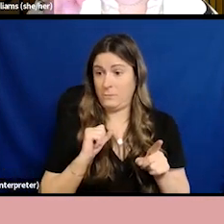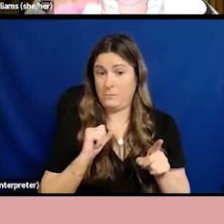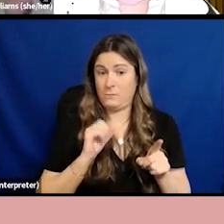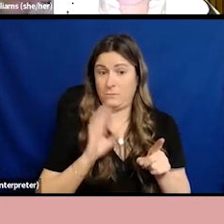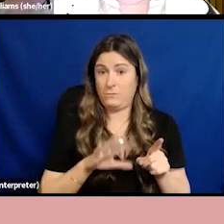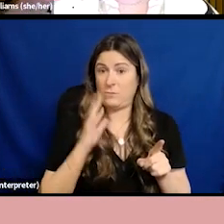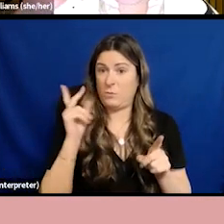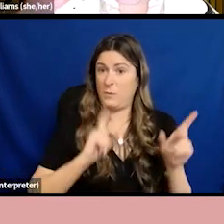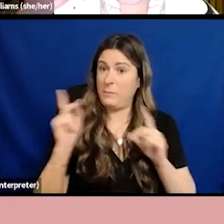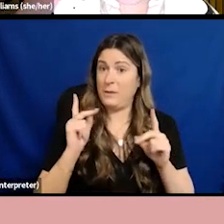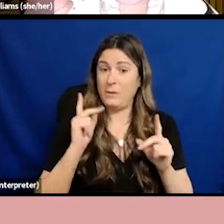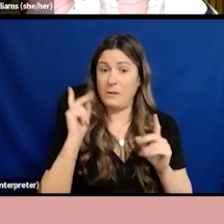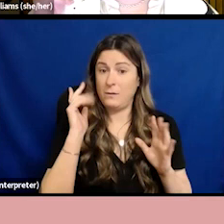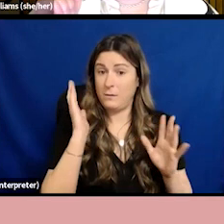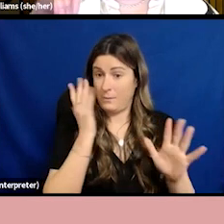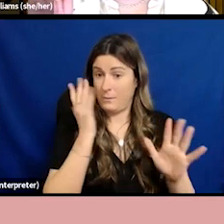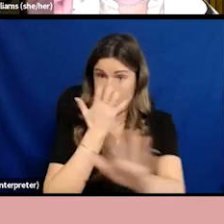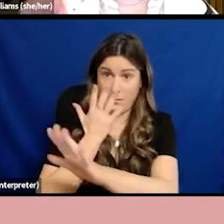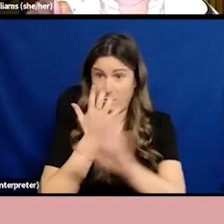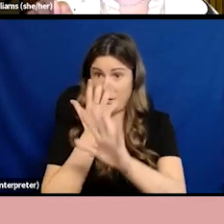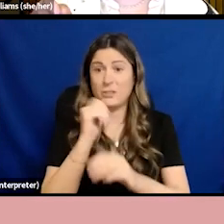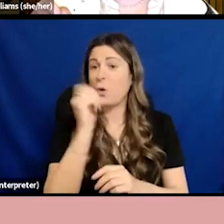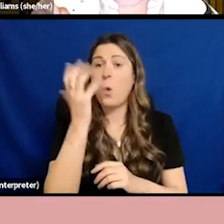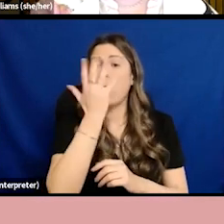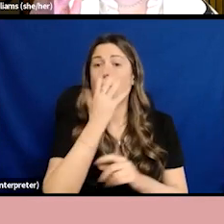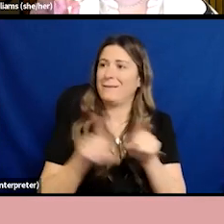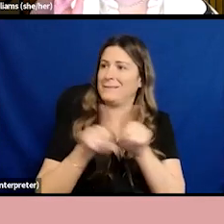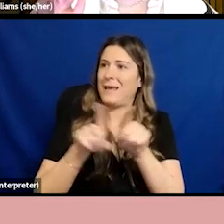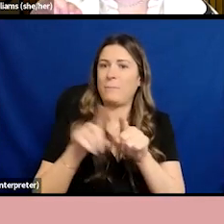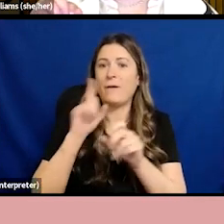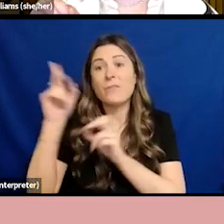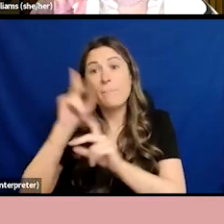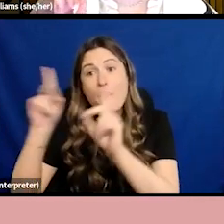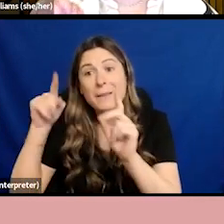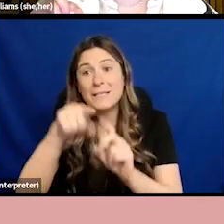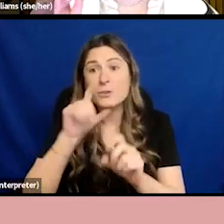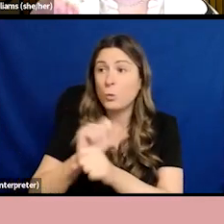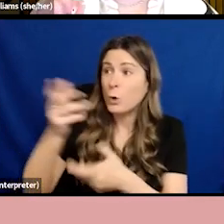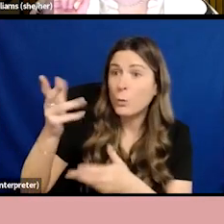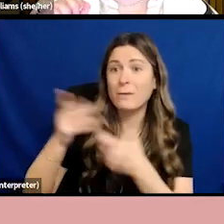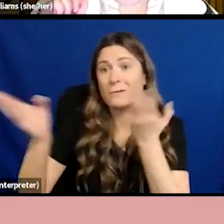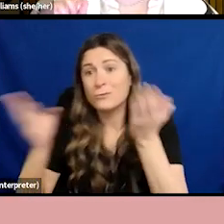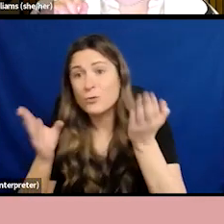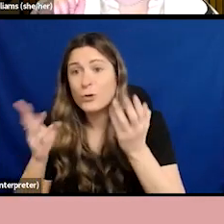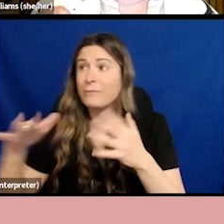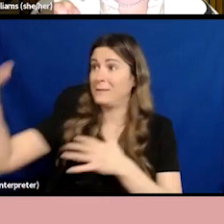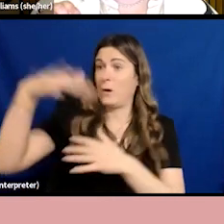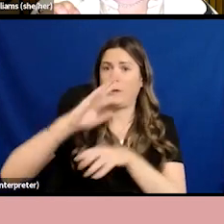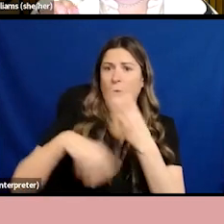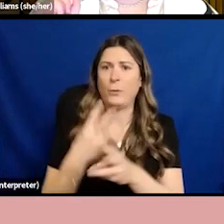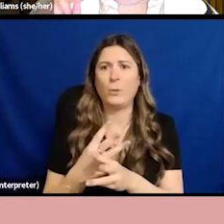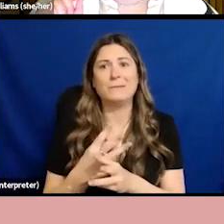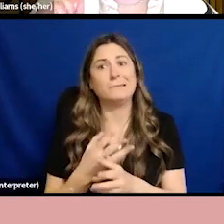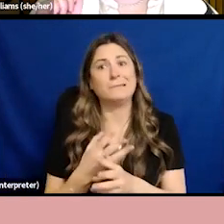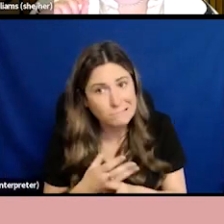that you see outside of your office doors, then there is a problem. There is something that is keeping the widest range of people out